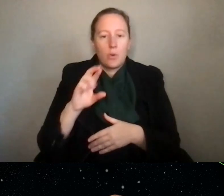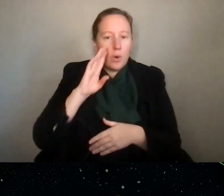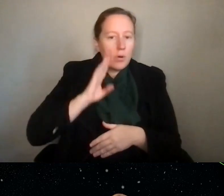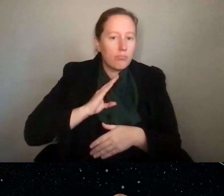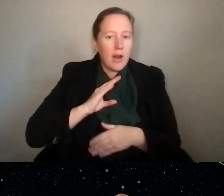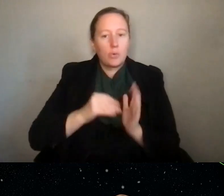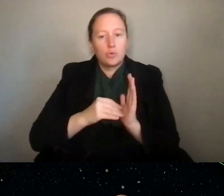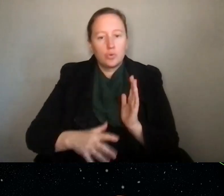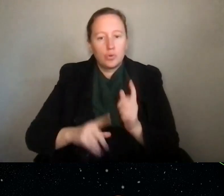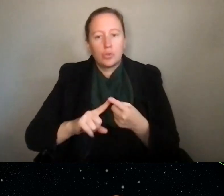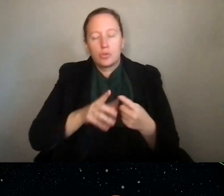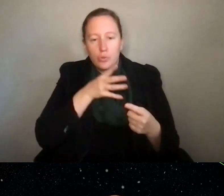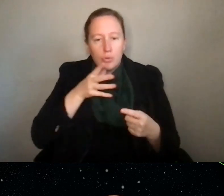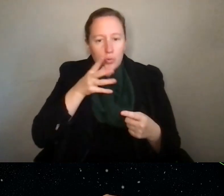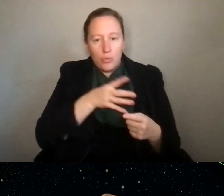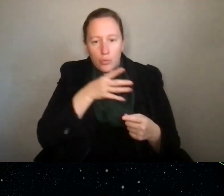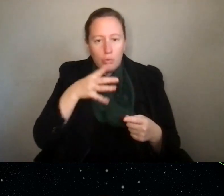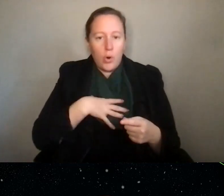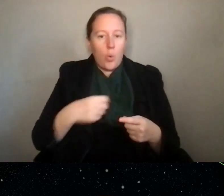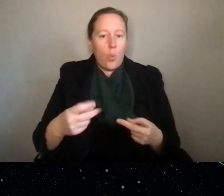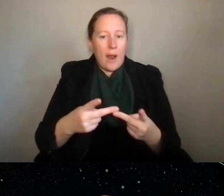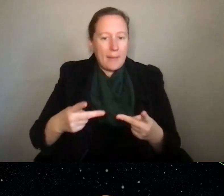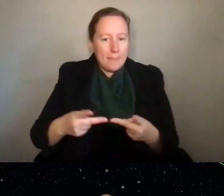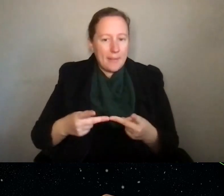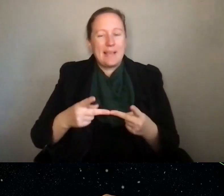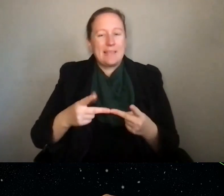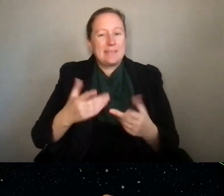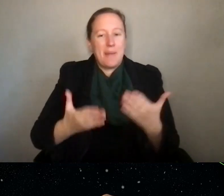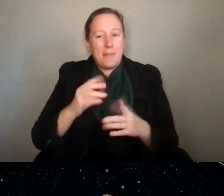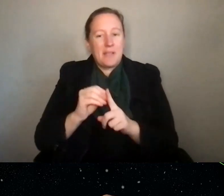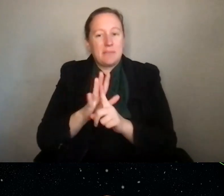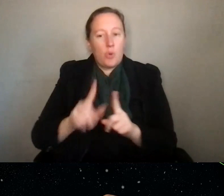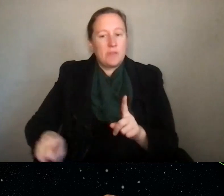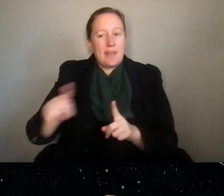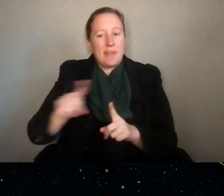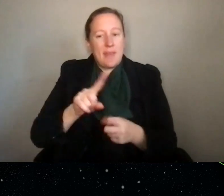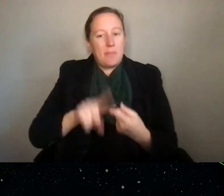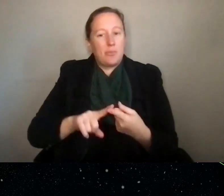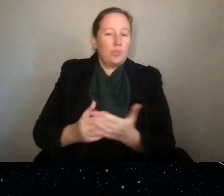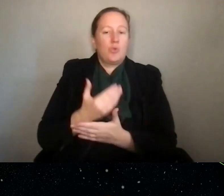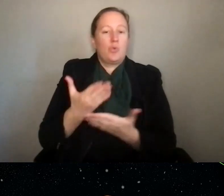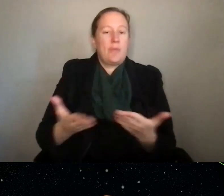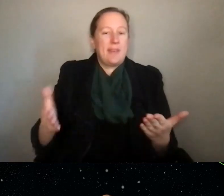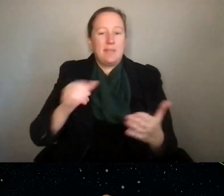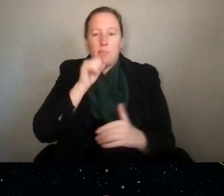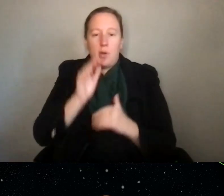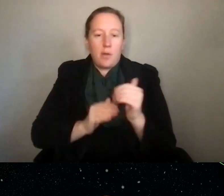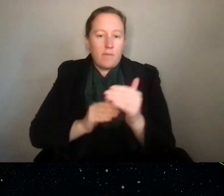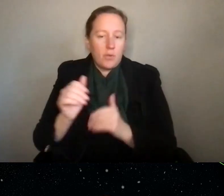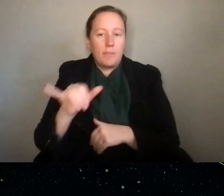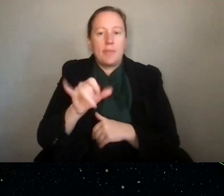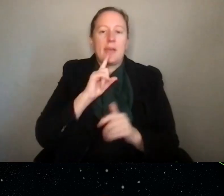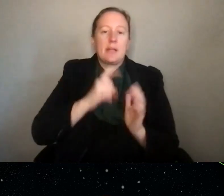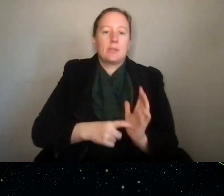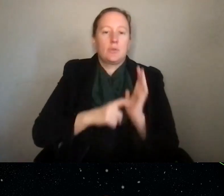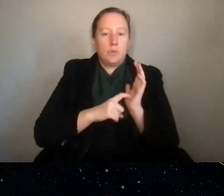place and exposing them to things that they may not be comfortable with. And so those are that is required to be currently